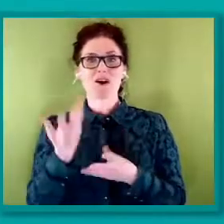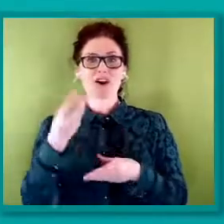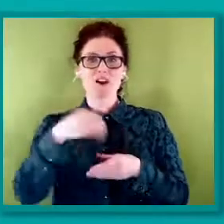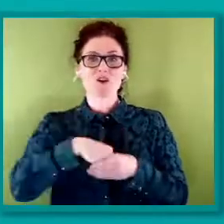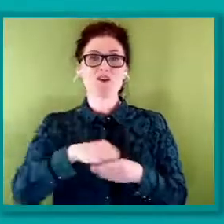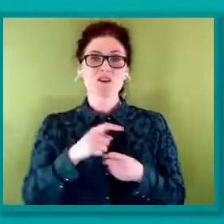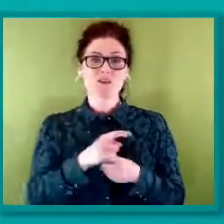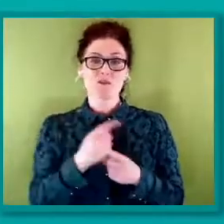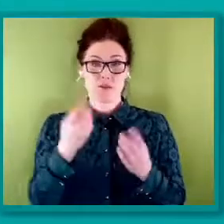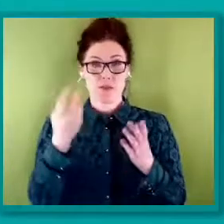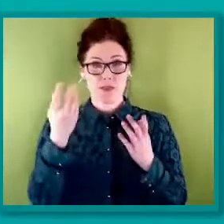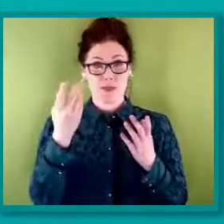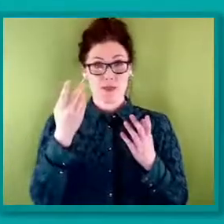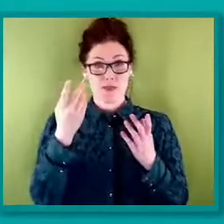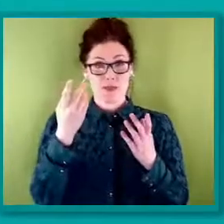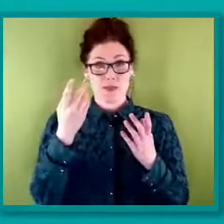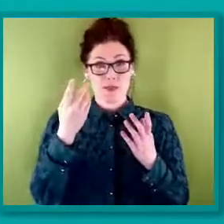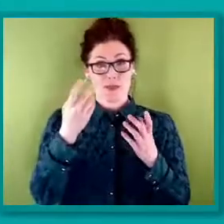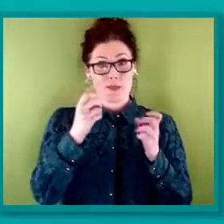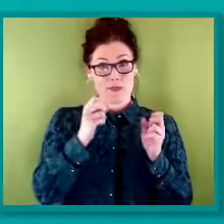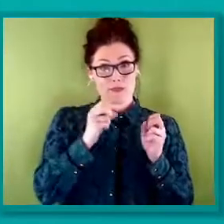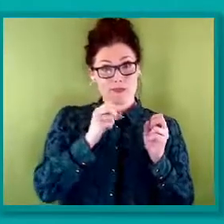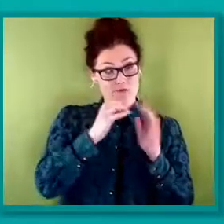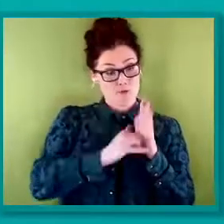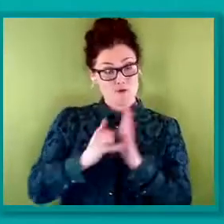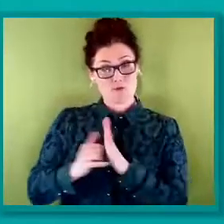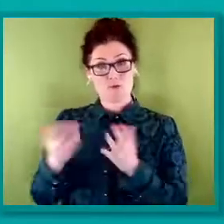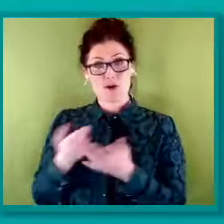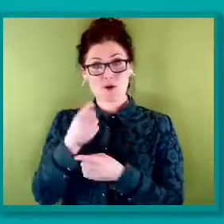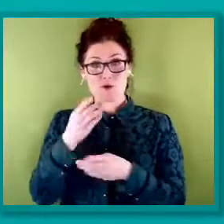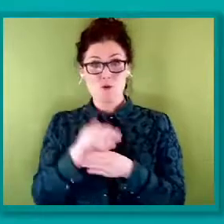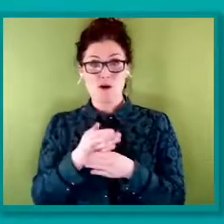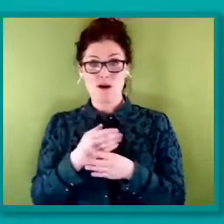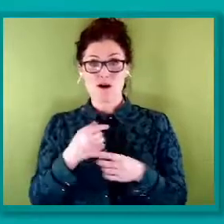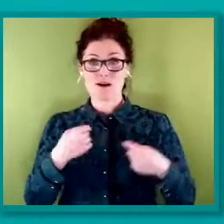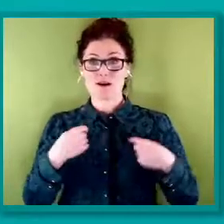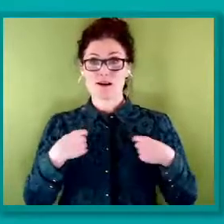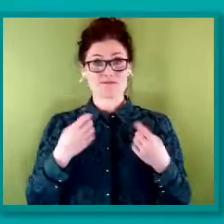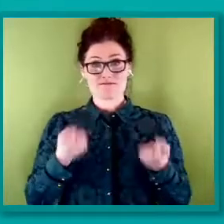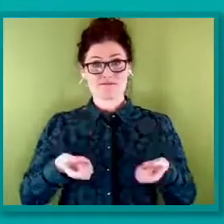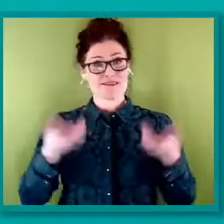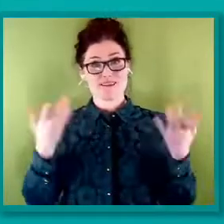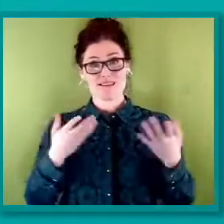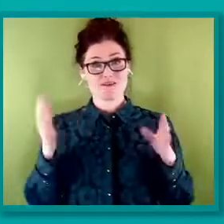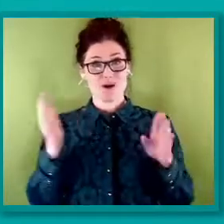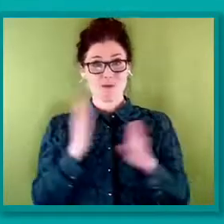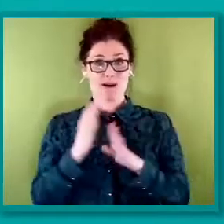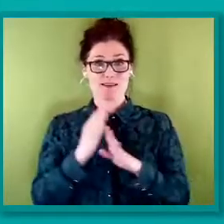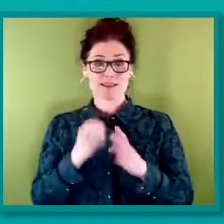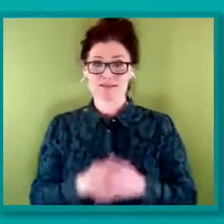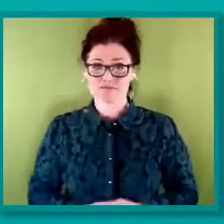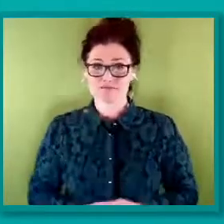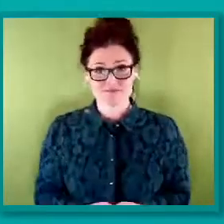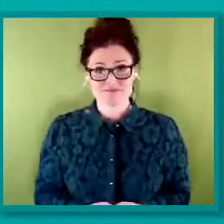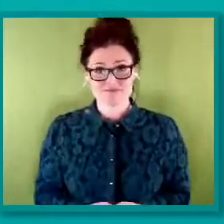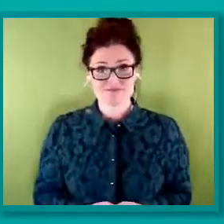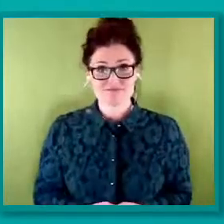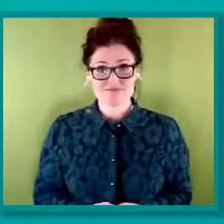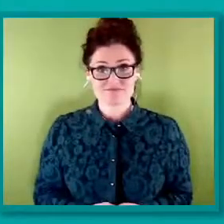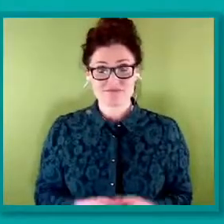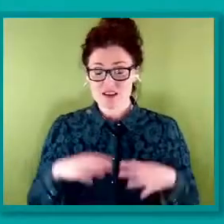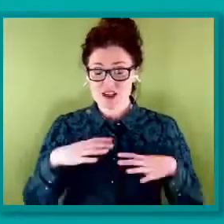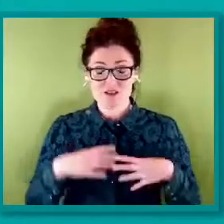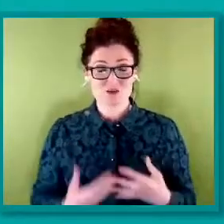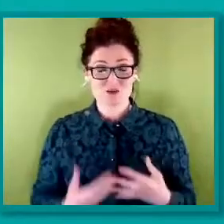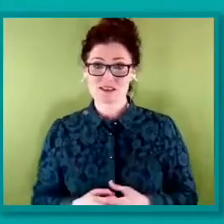I've long since given up hiding because it's too exhausting and took a toll on my mental health. But how can